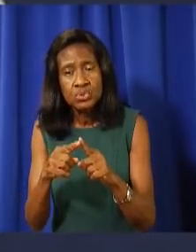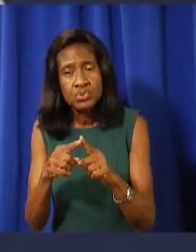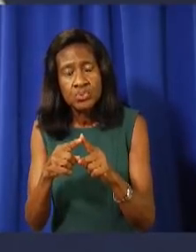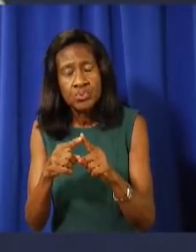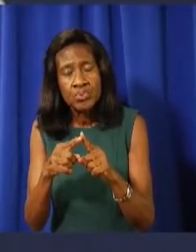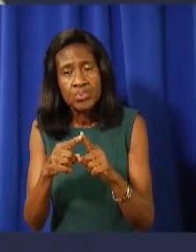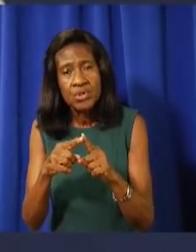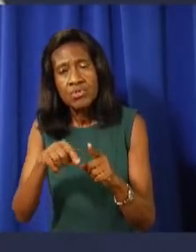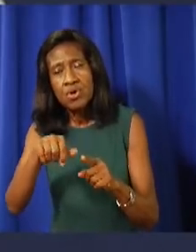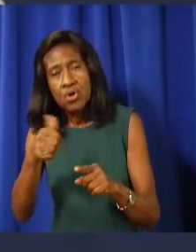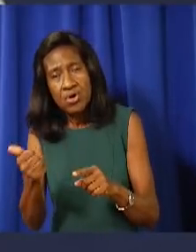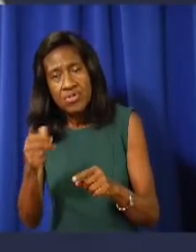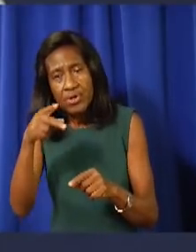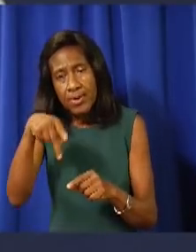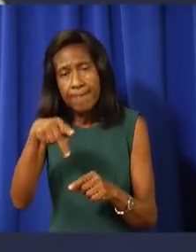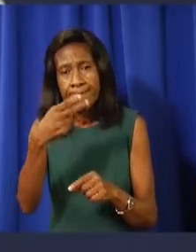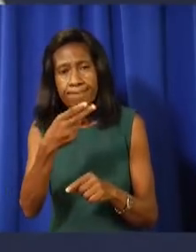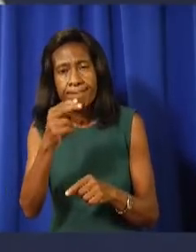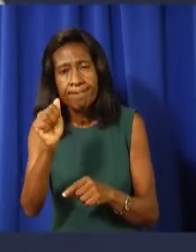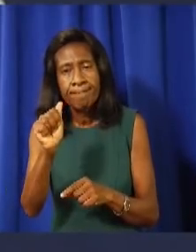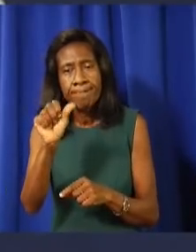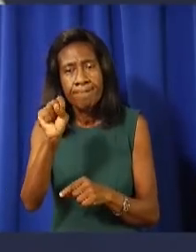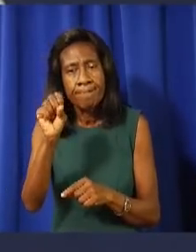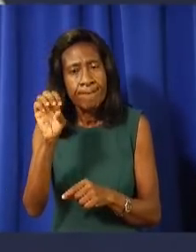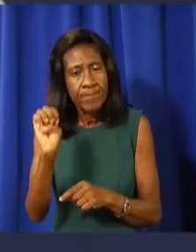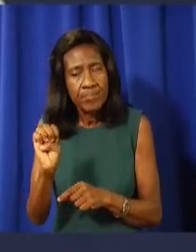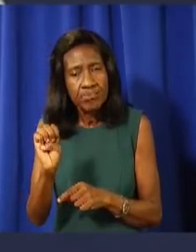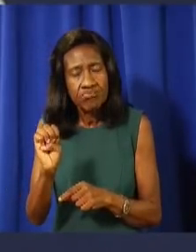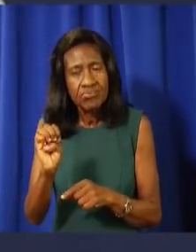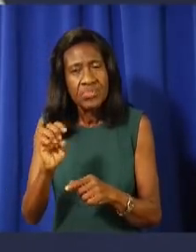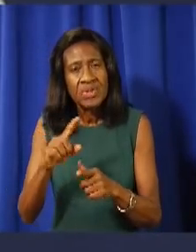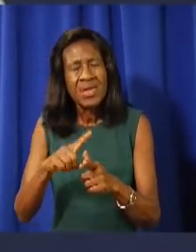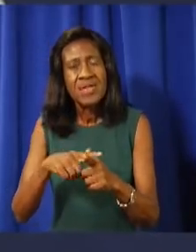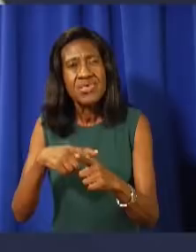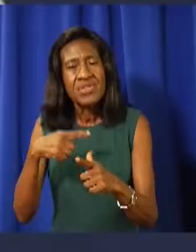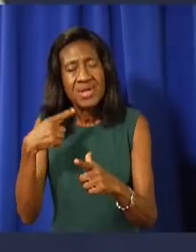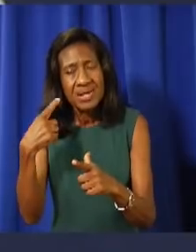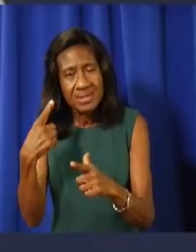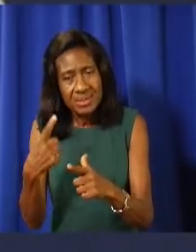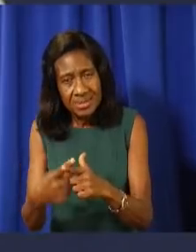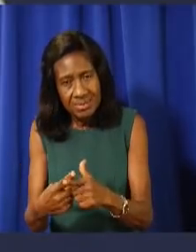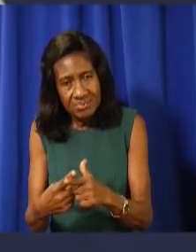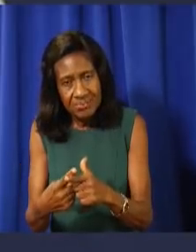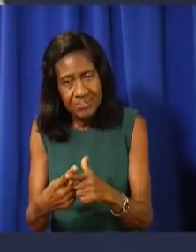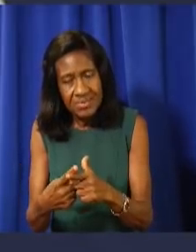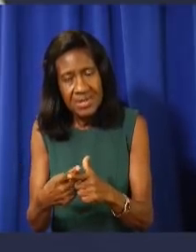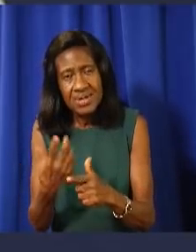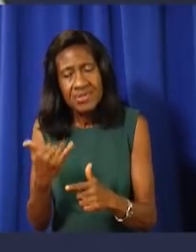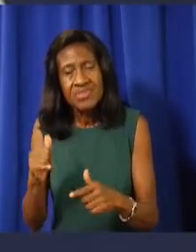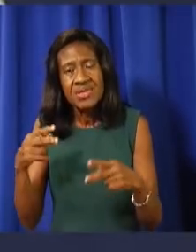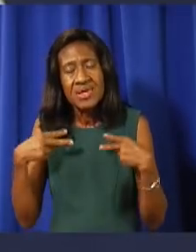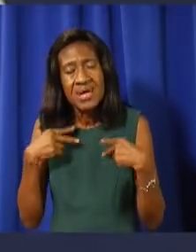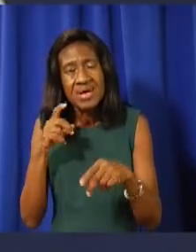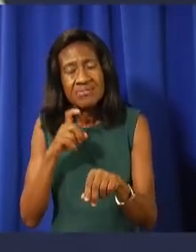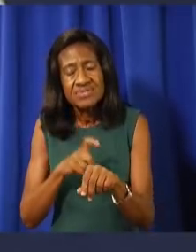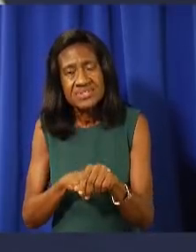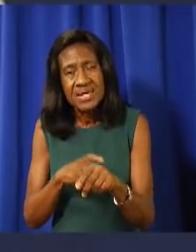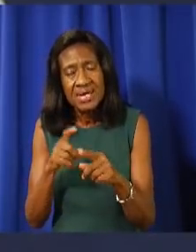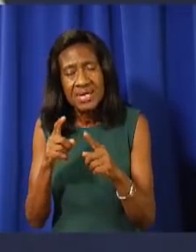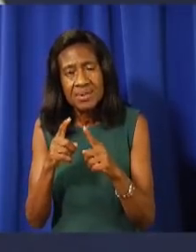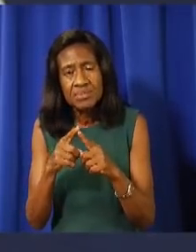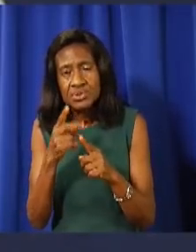have been brought to the attention of many of the government members in respect to whether we should reintroduce the, um, tagging.